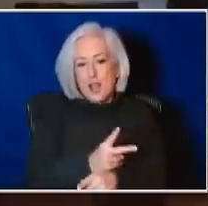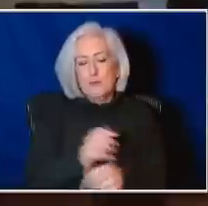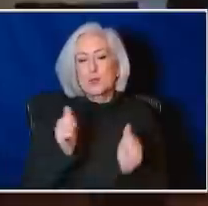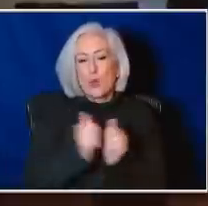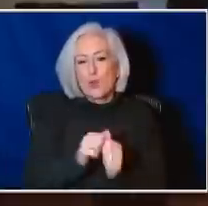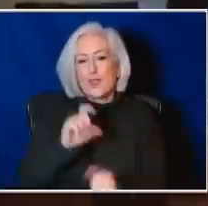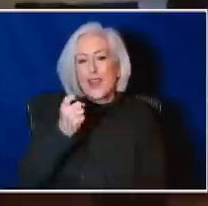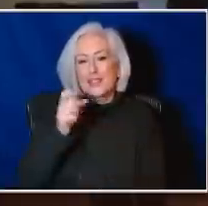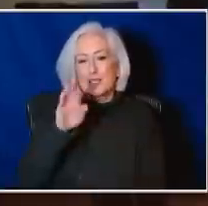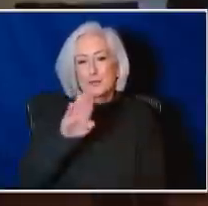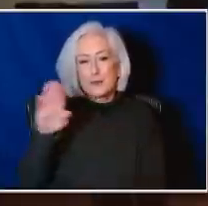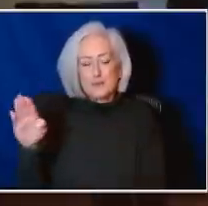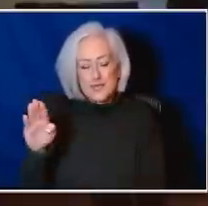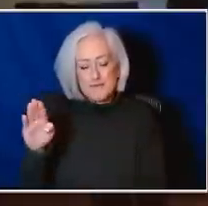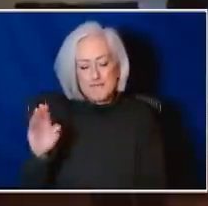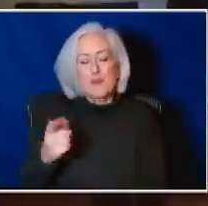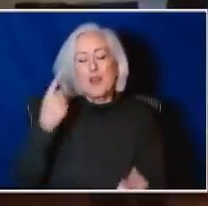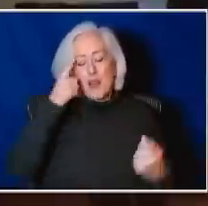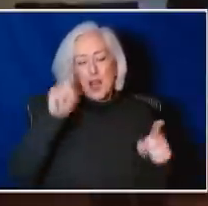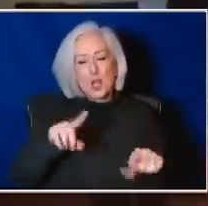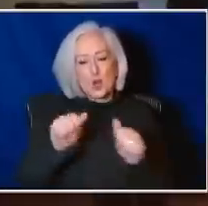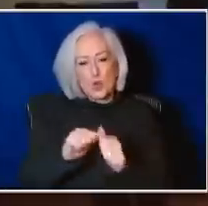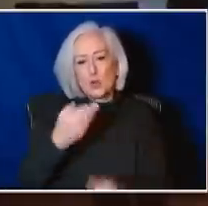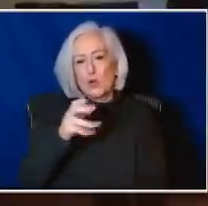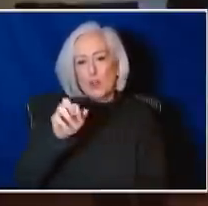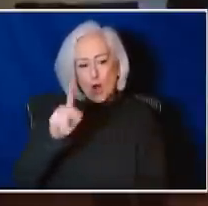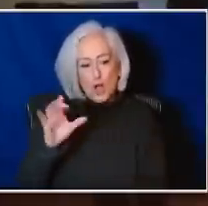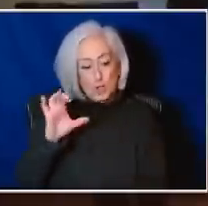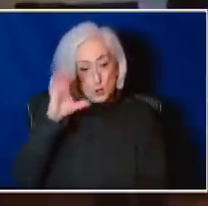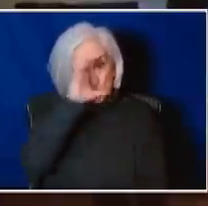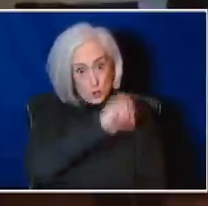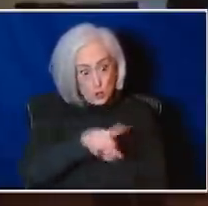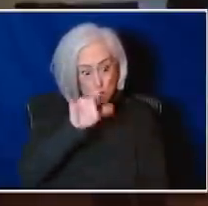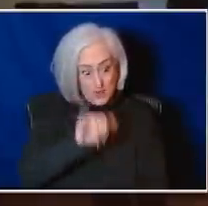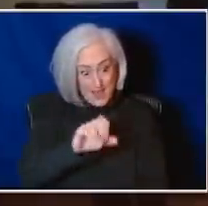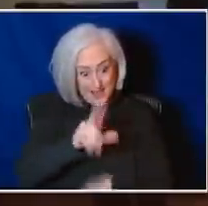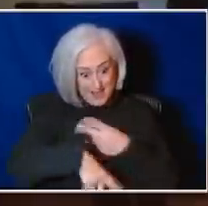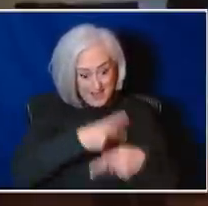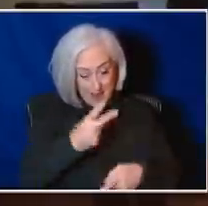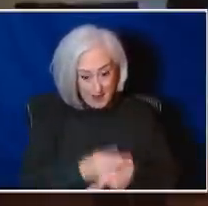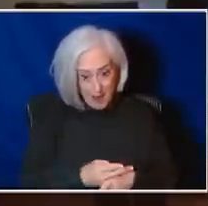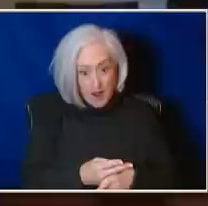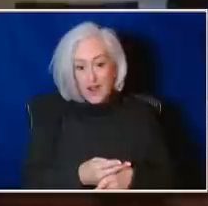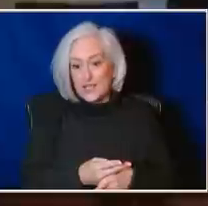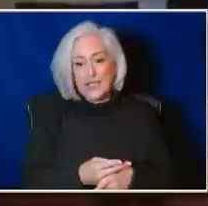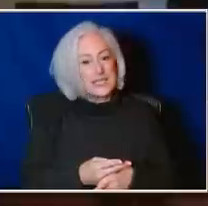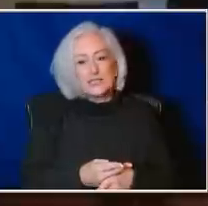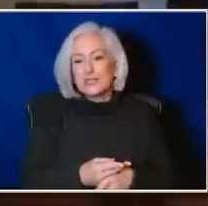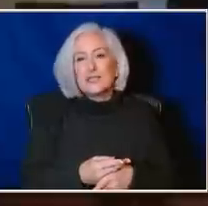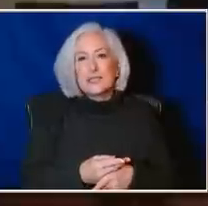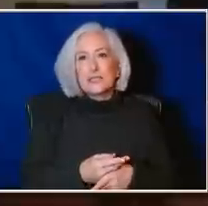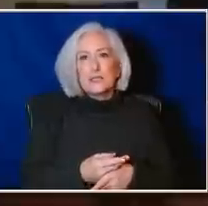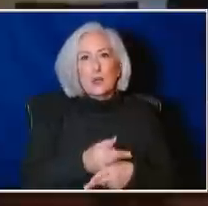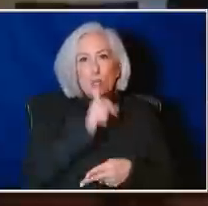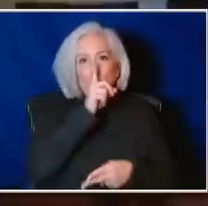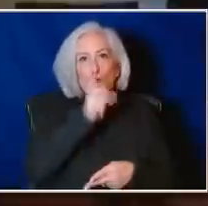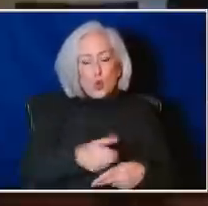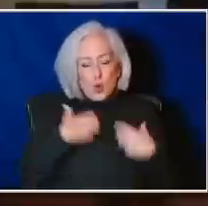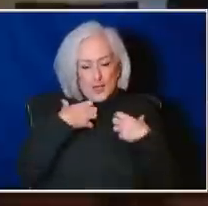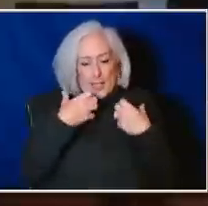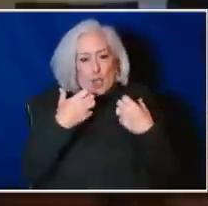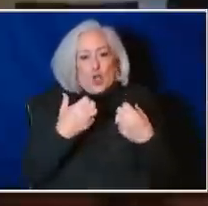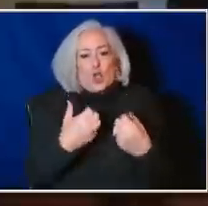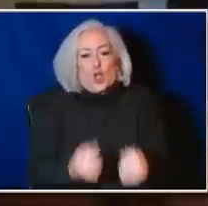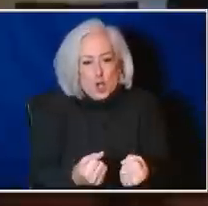a leap to assume that those sera are going to be necessarily curative in a case like this.